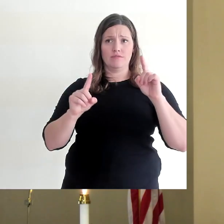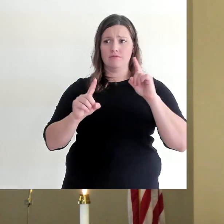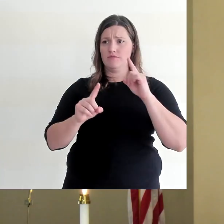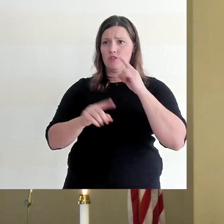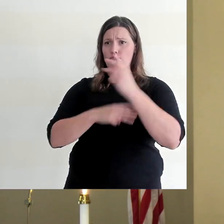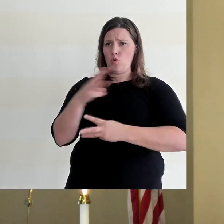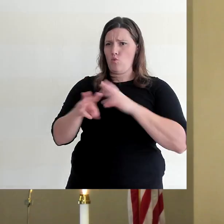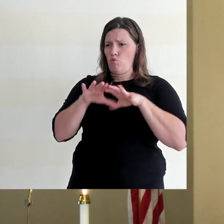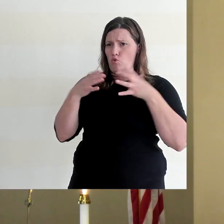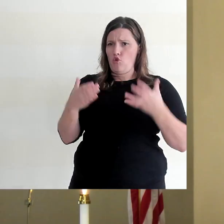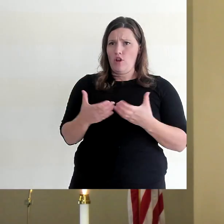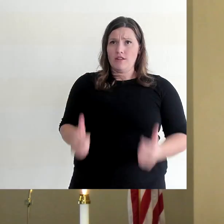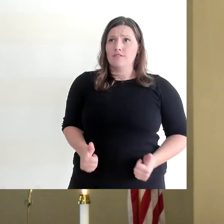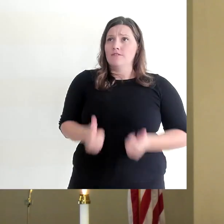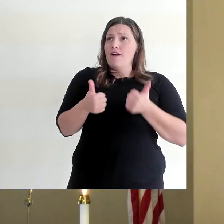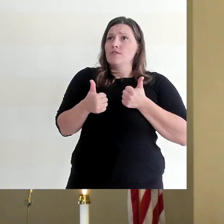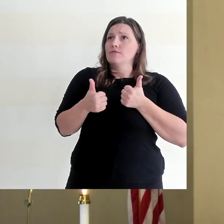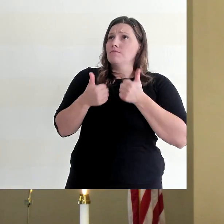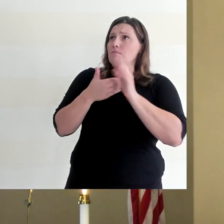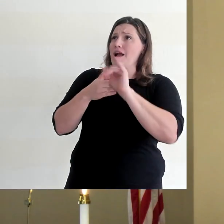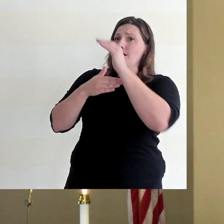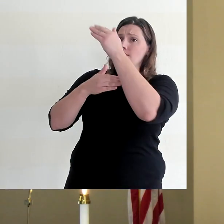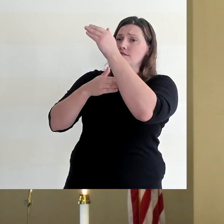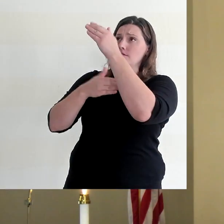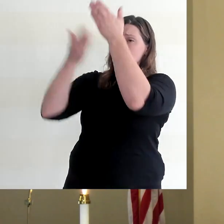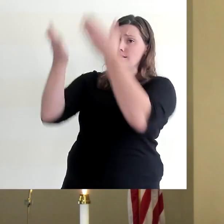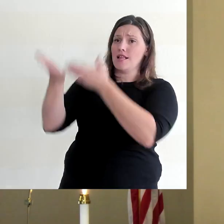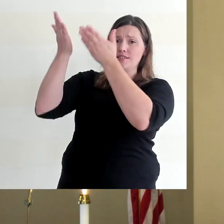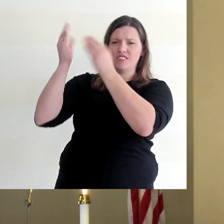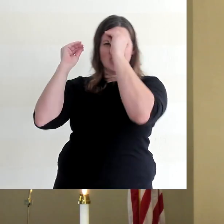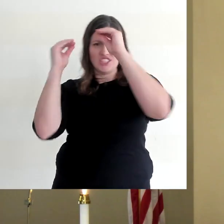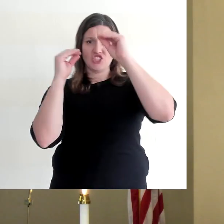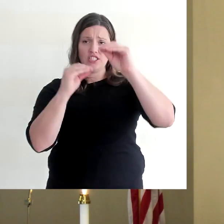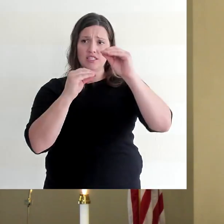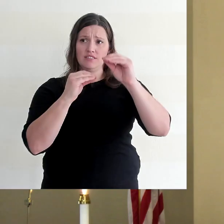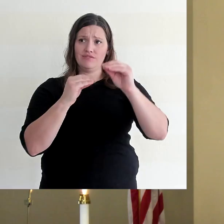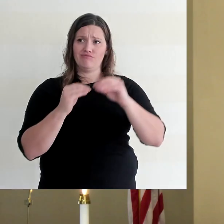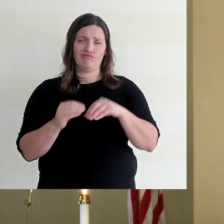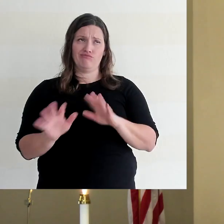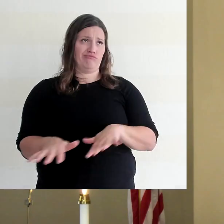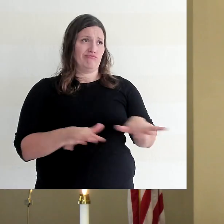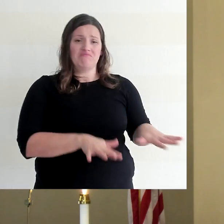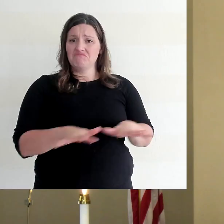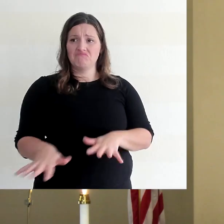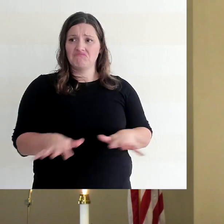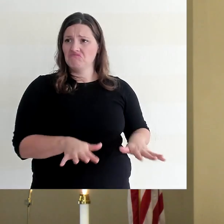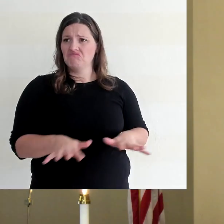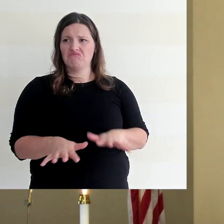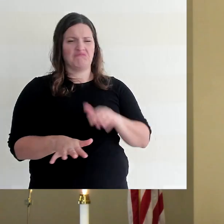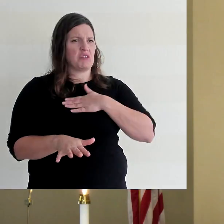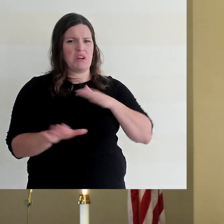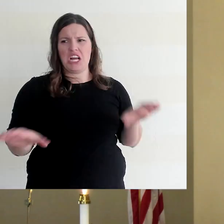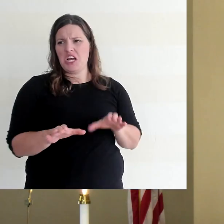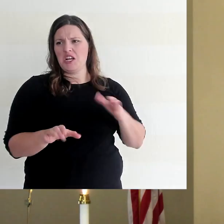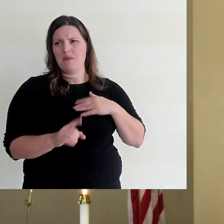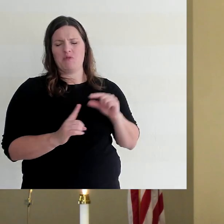live by his teachings. Don't underestimate the power of your words or your